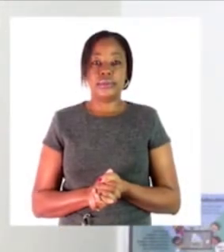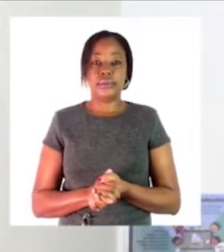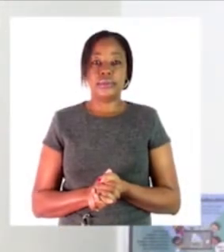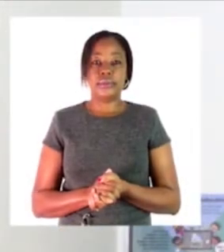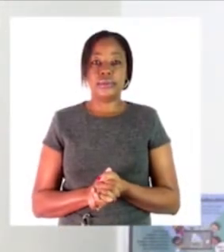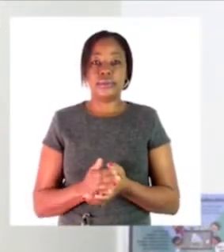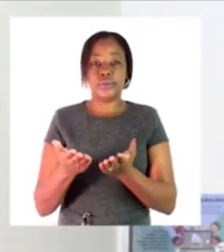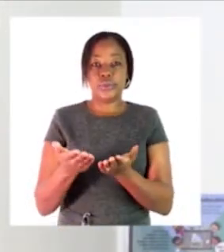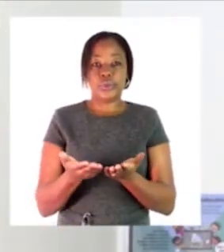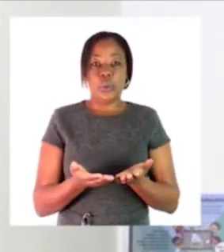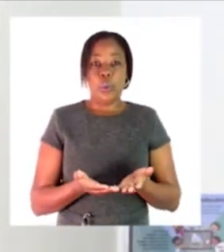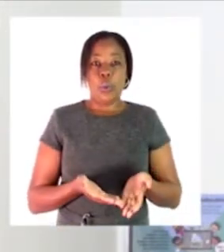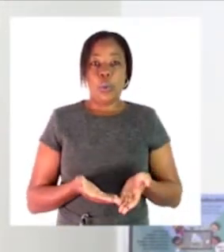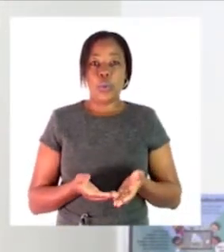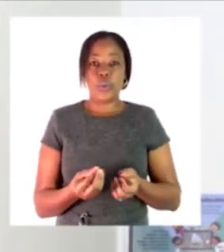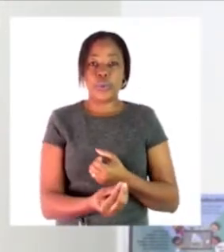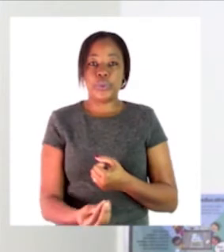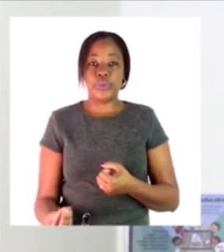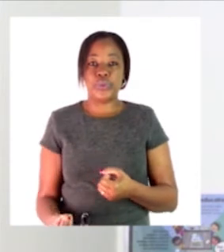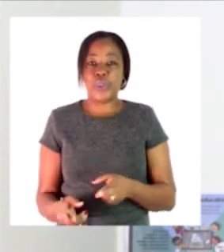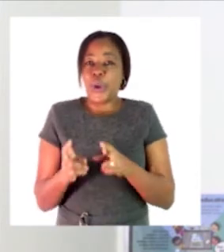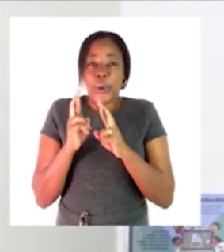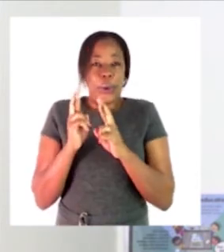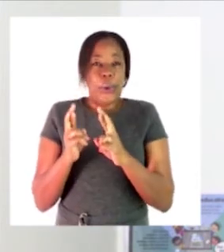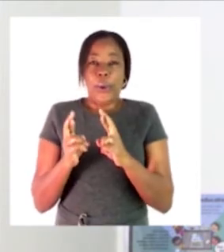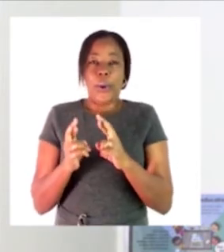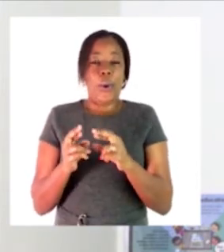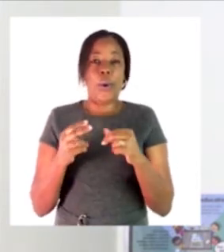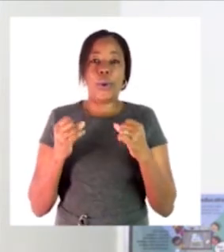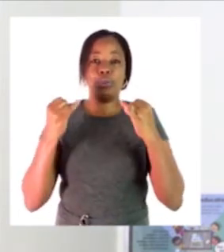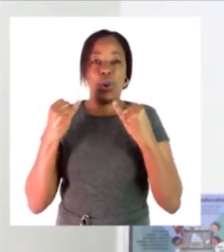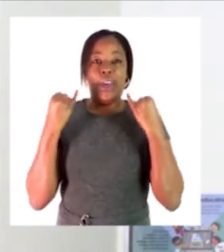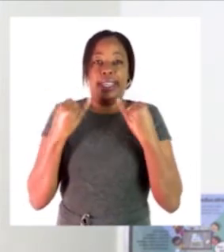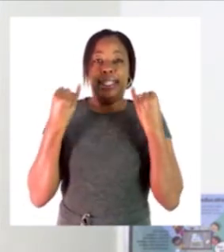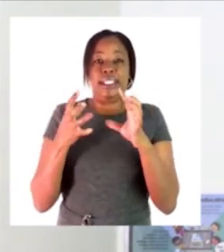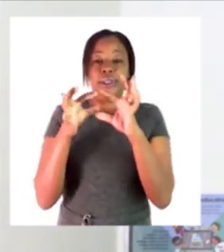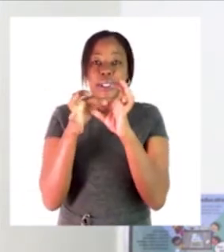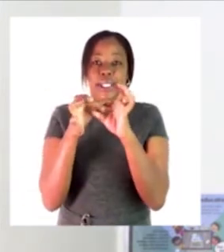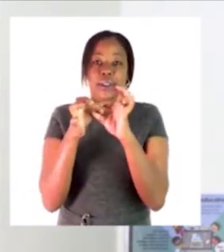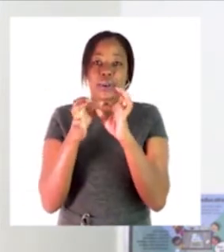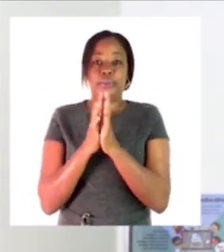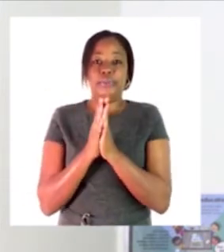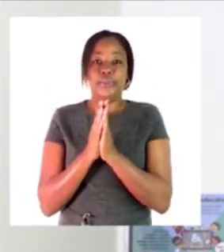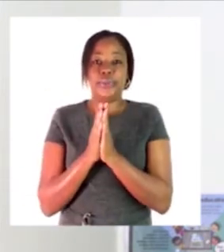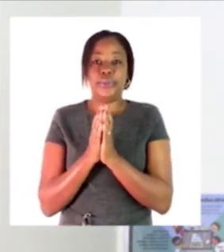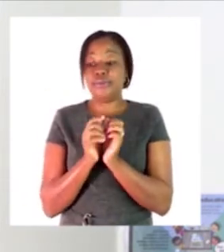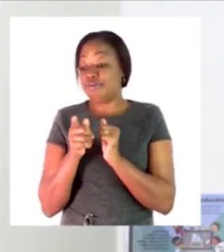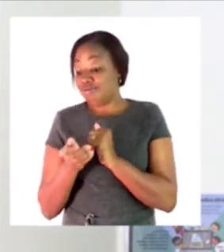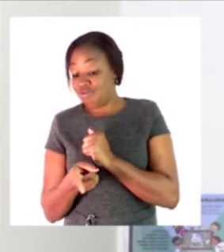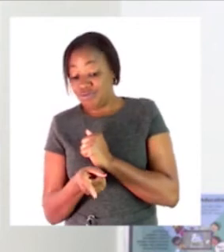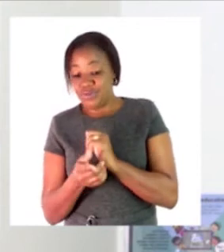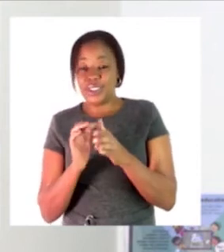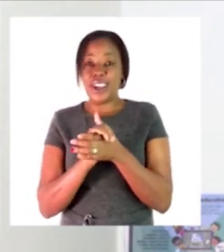welcome learners i hope you are fine at home my friend i hope you are fine